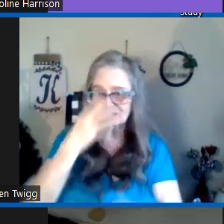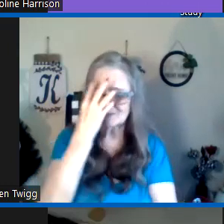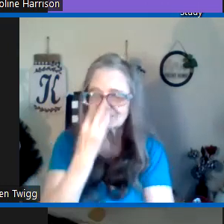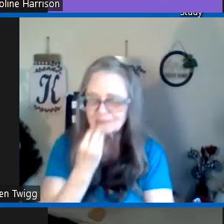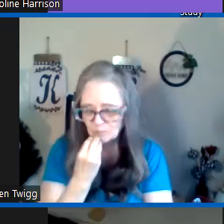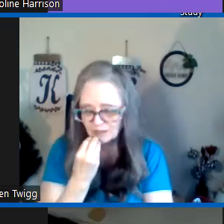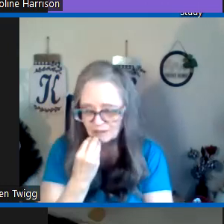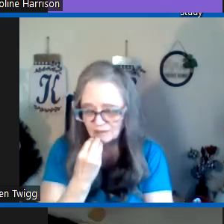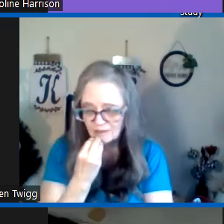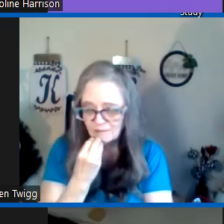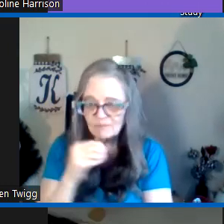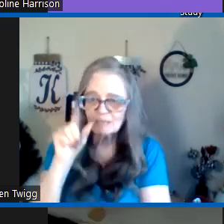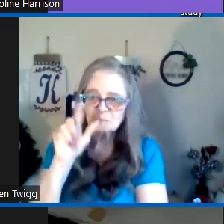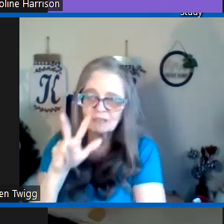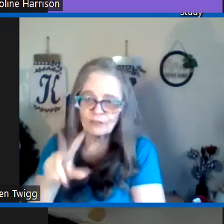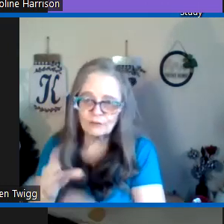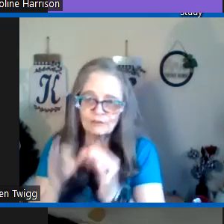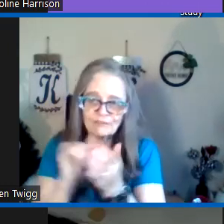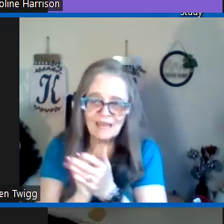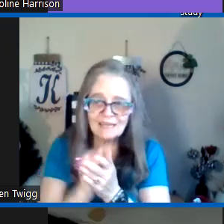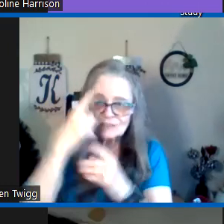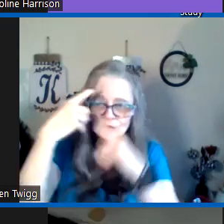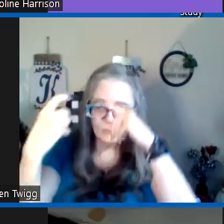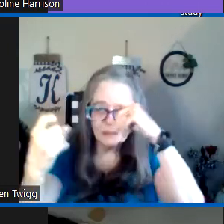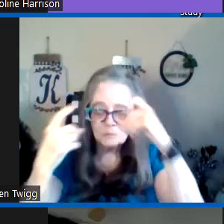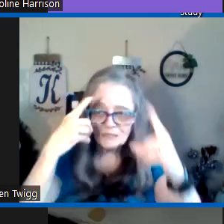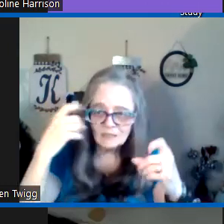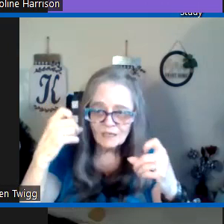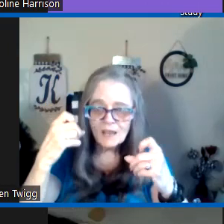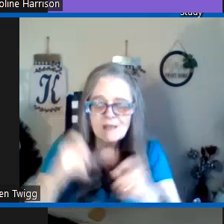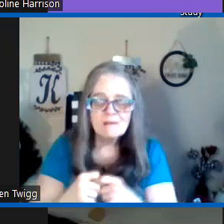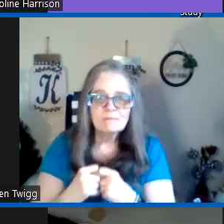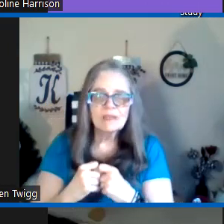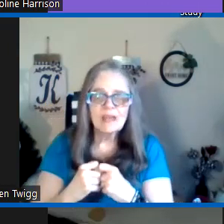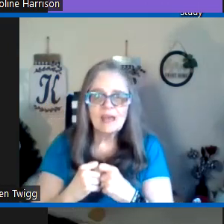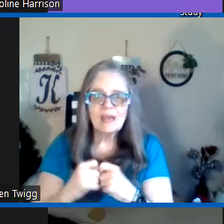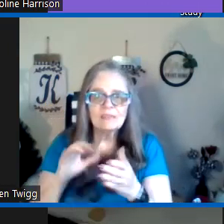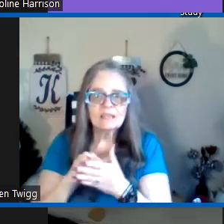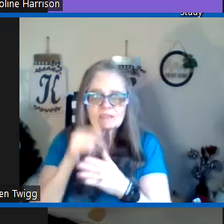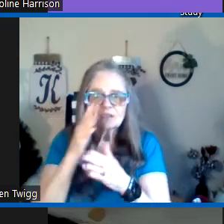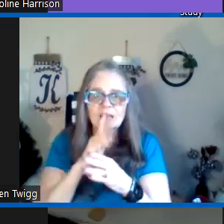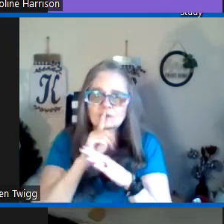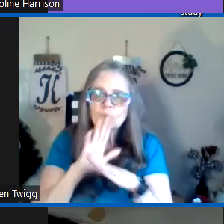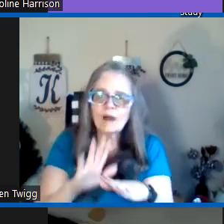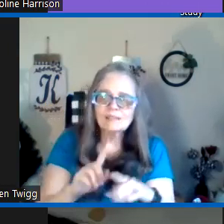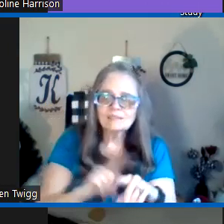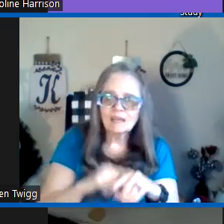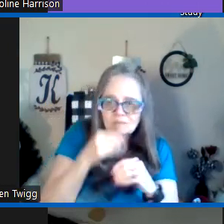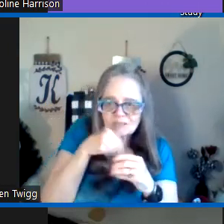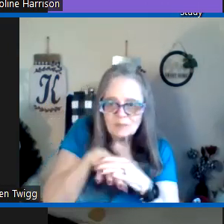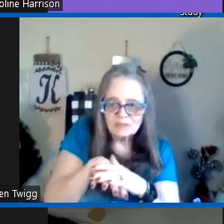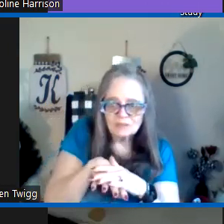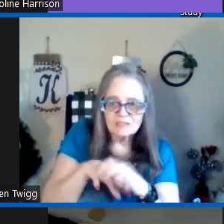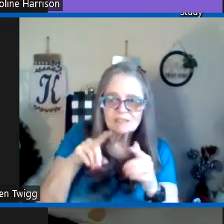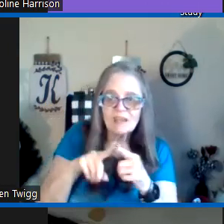life is sleeping and about a third of that is dreaming and that's God's quiet